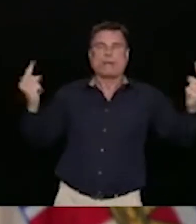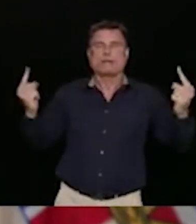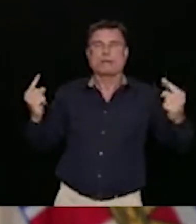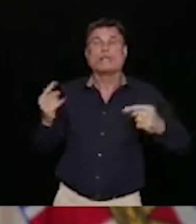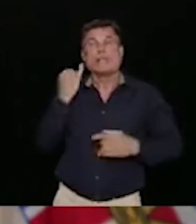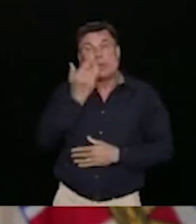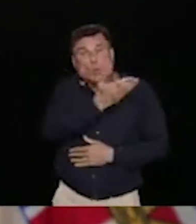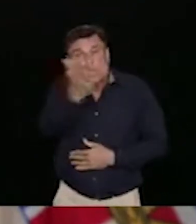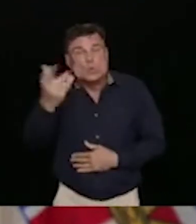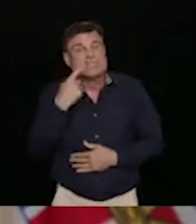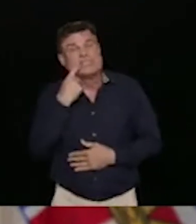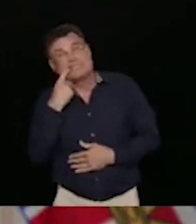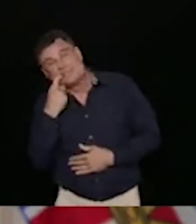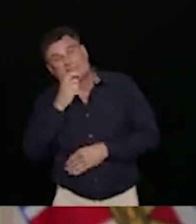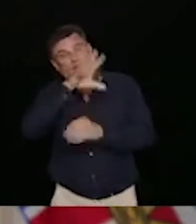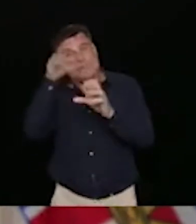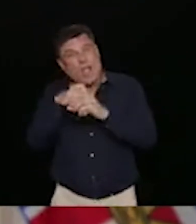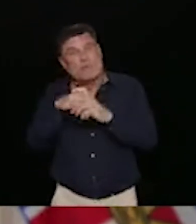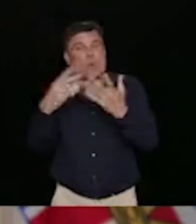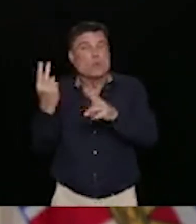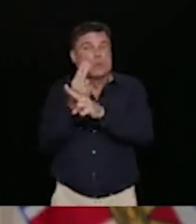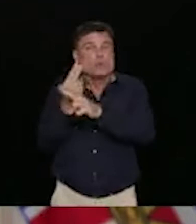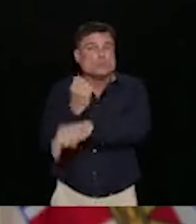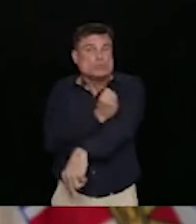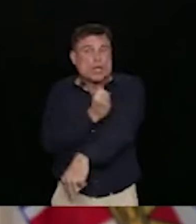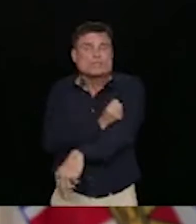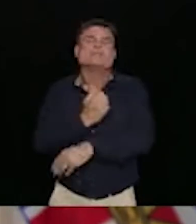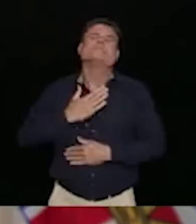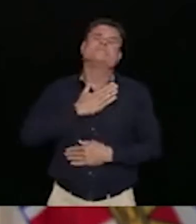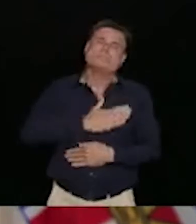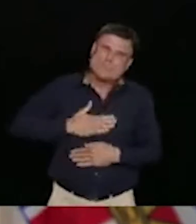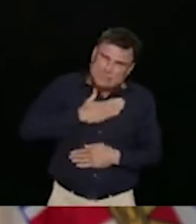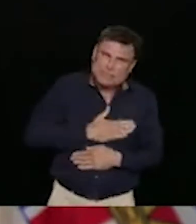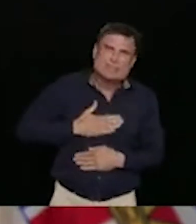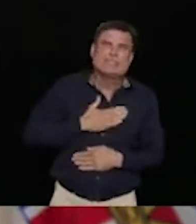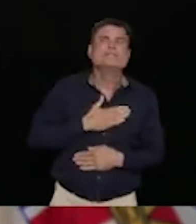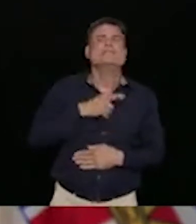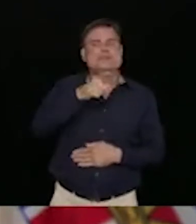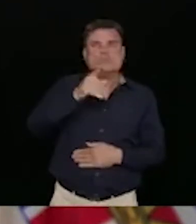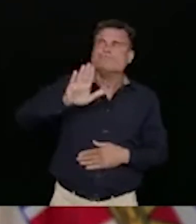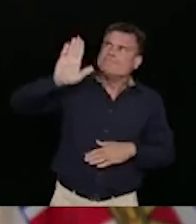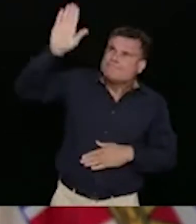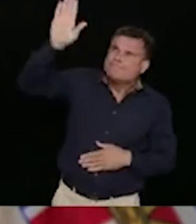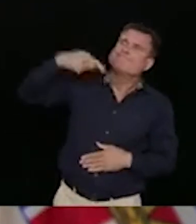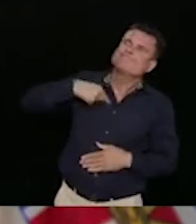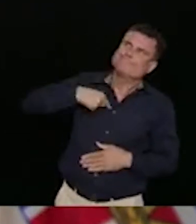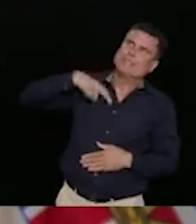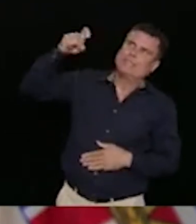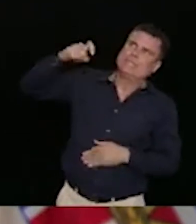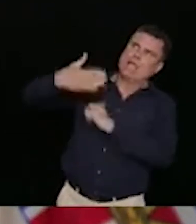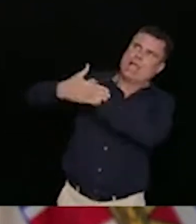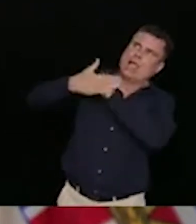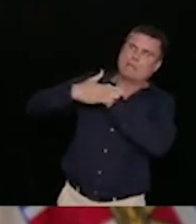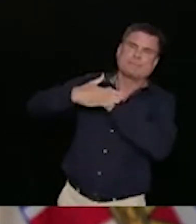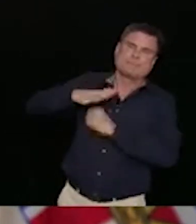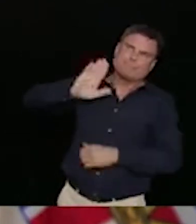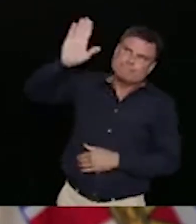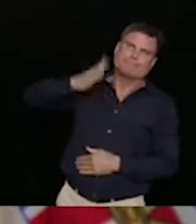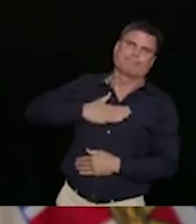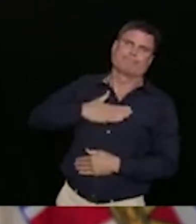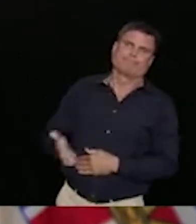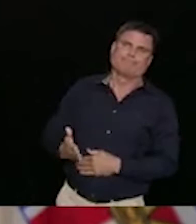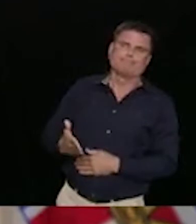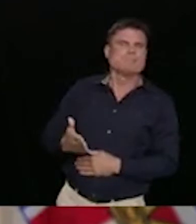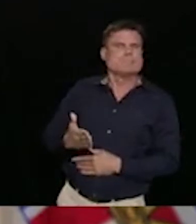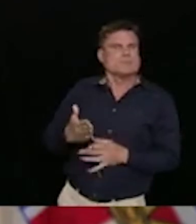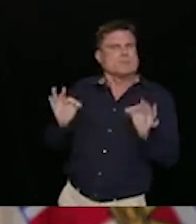Make sure they know it's OK to talk about this with you. If you need help knowing how to have those hard conversations,